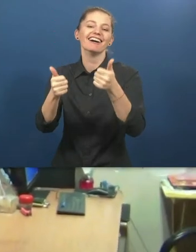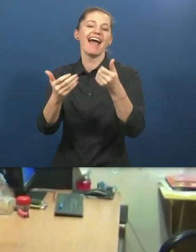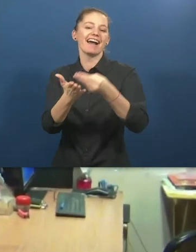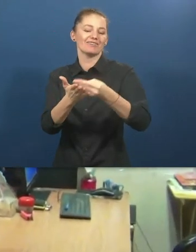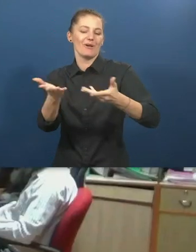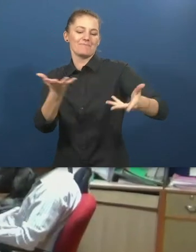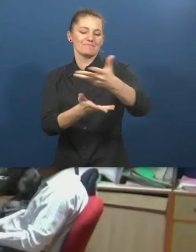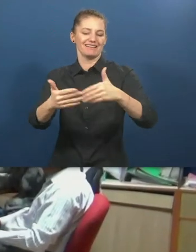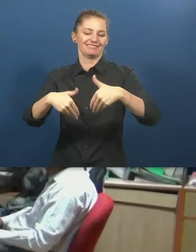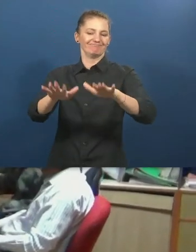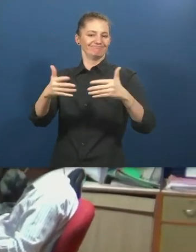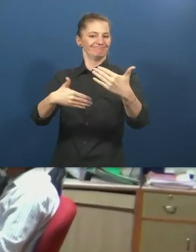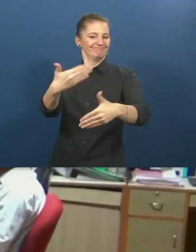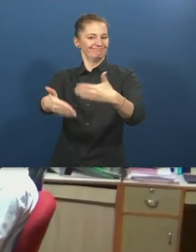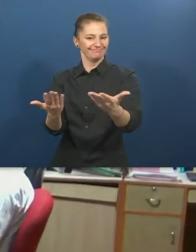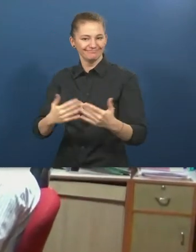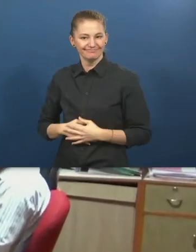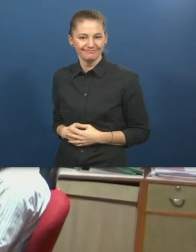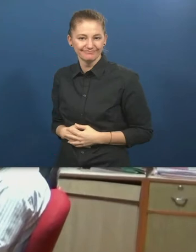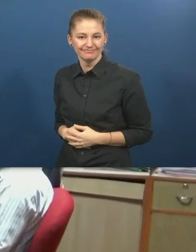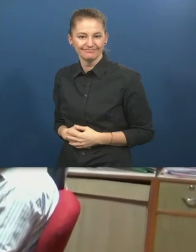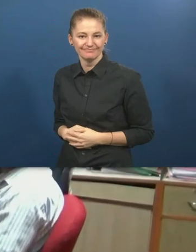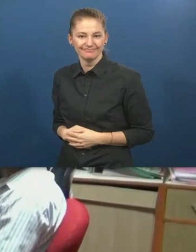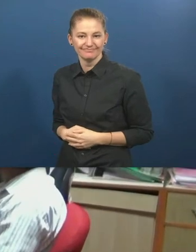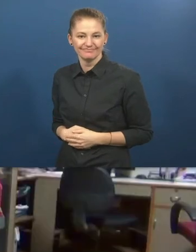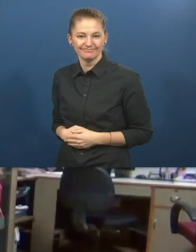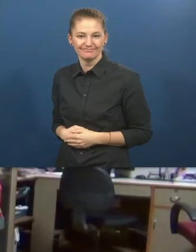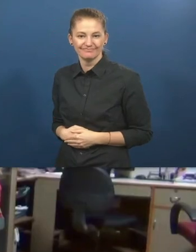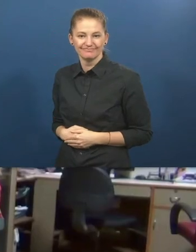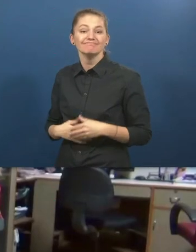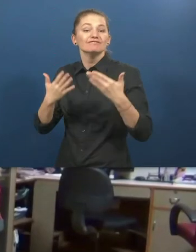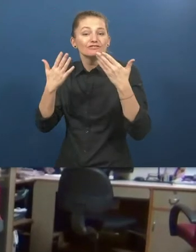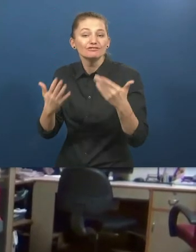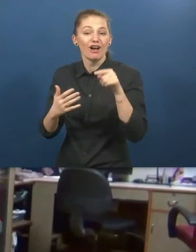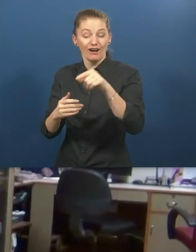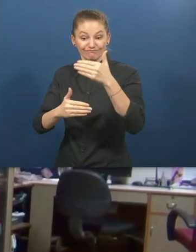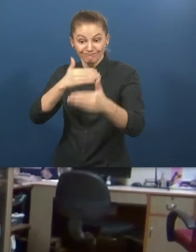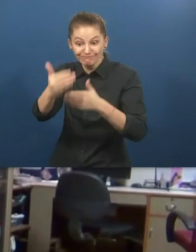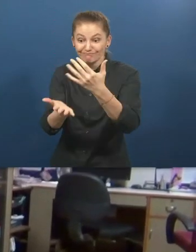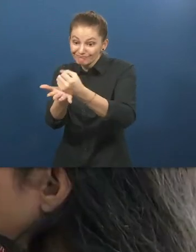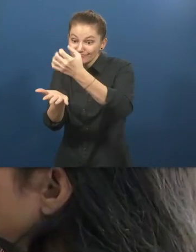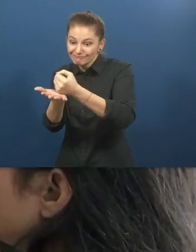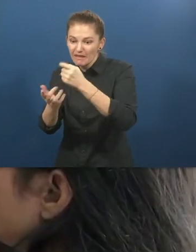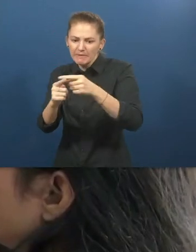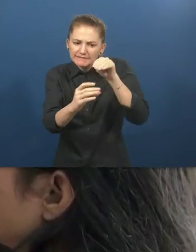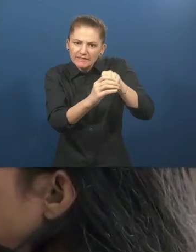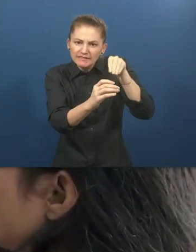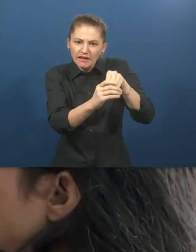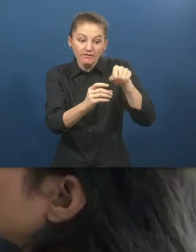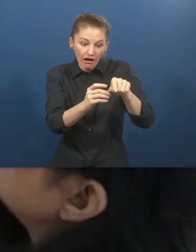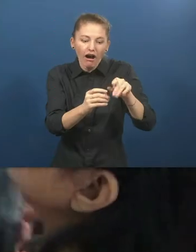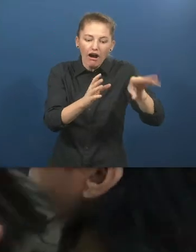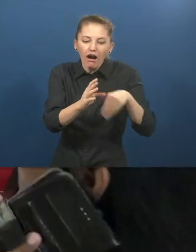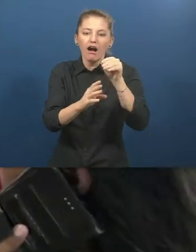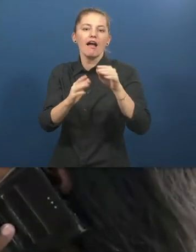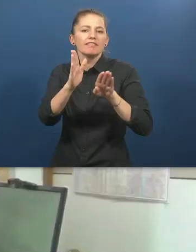it generates continuous income and the savings are used for further development and also for other